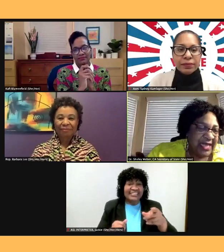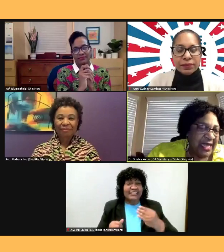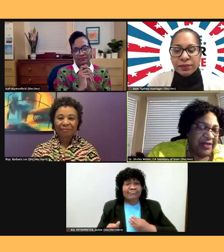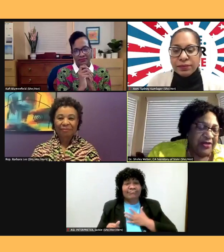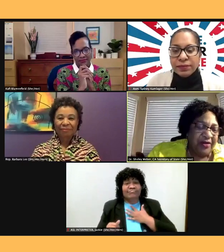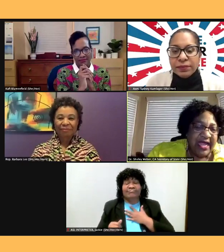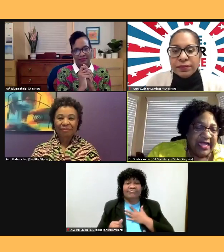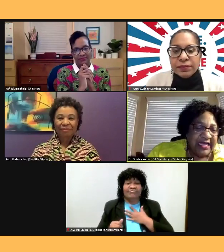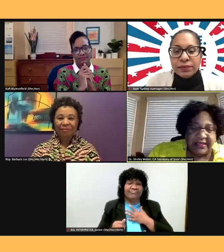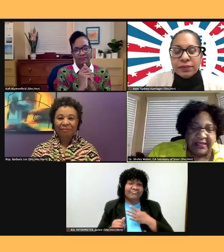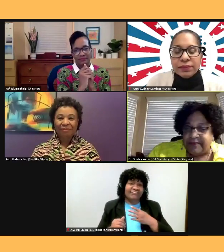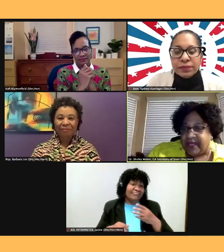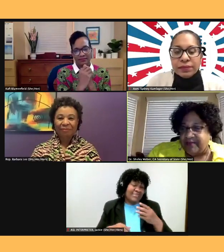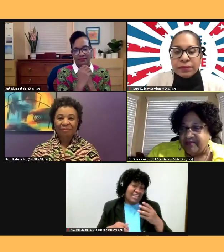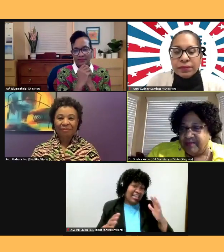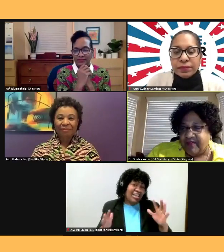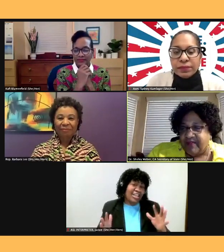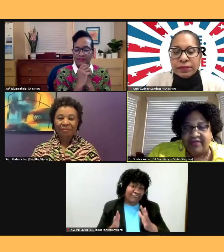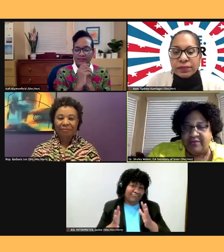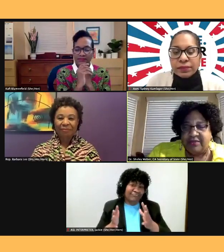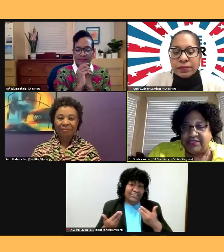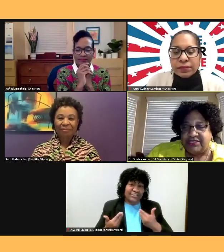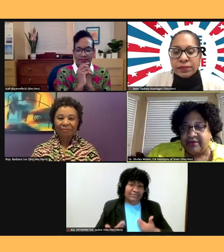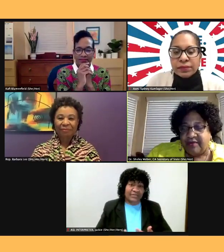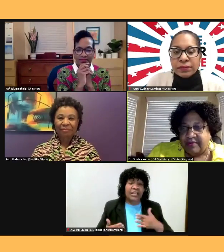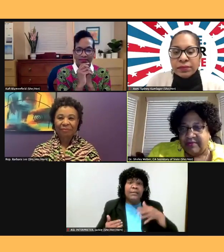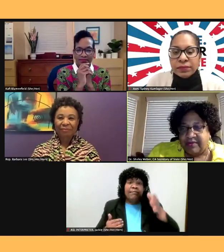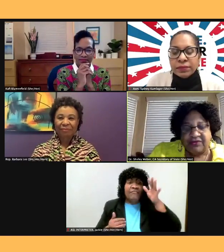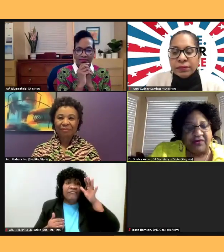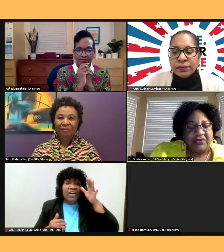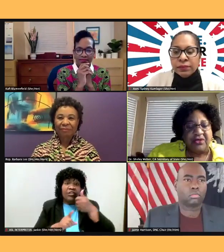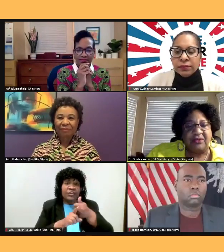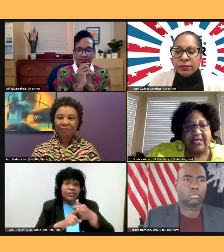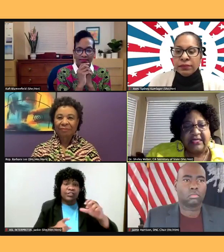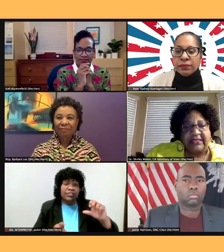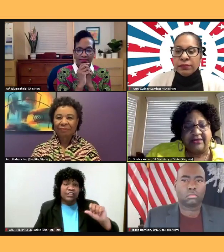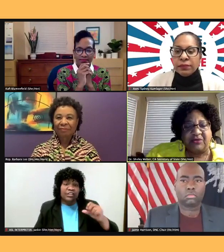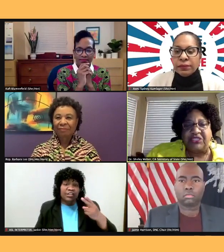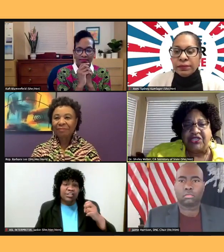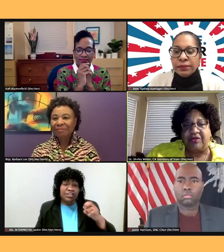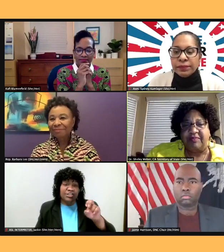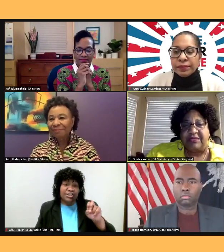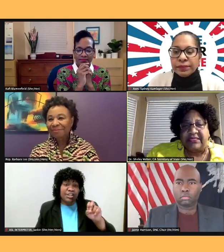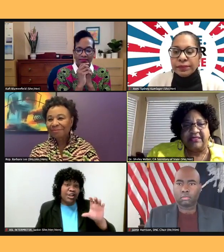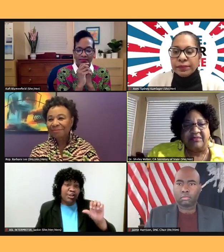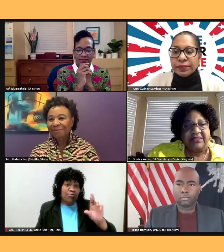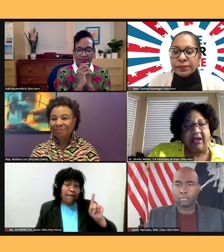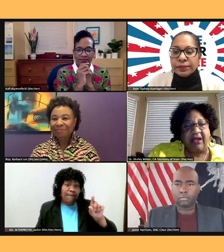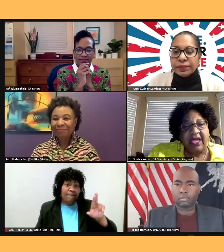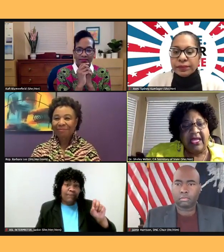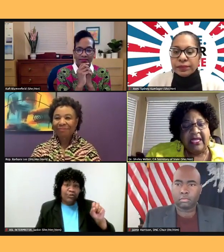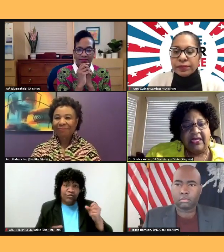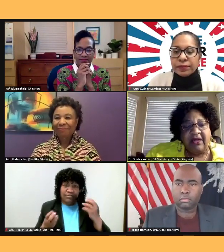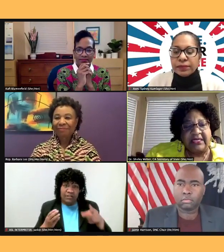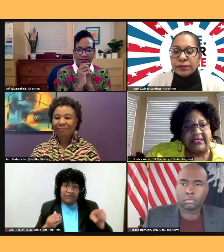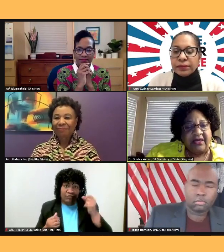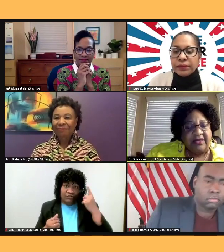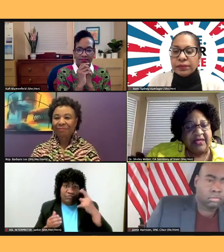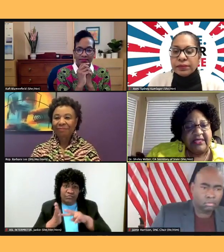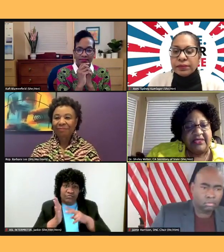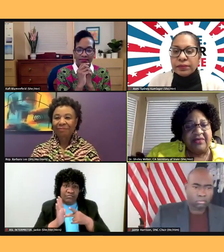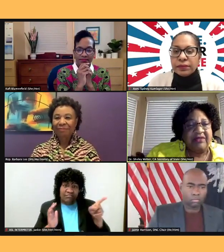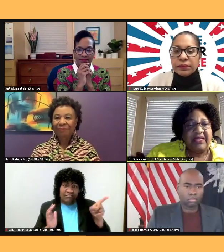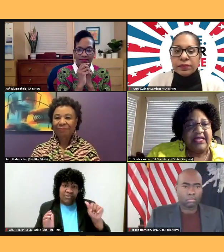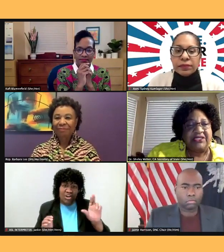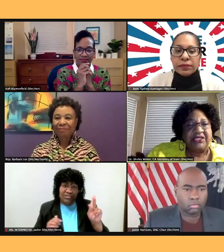had, um, um, my father was a sharecropper and most folks know that how sharecropping systems they are in Arkansas, that you never get out of